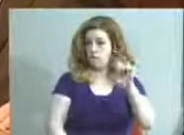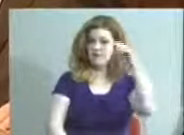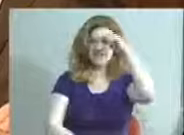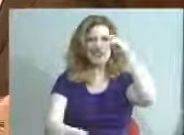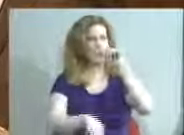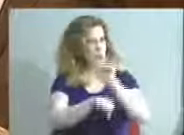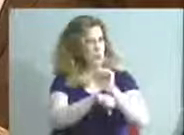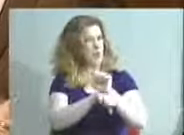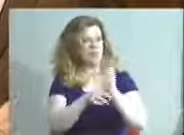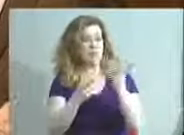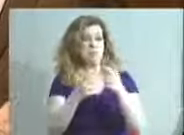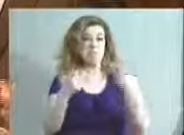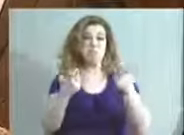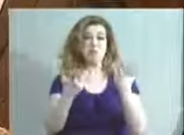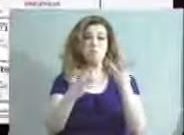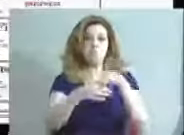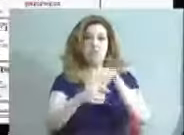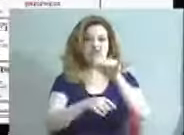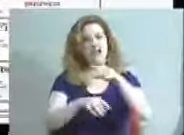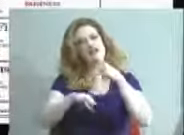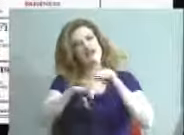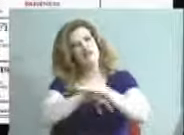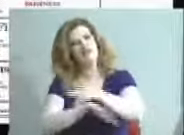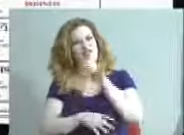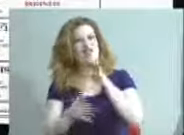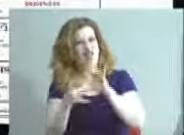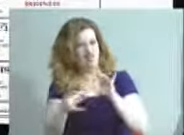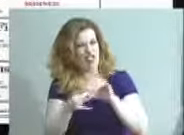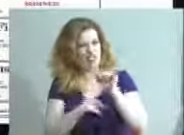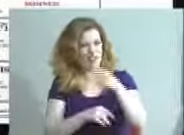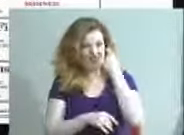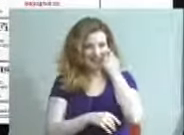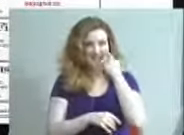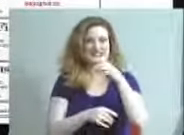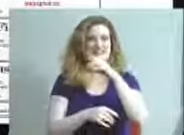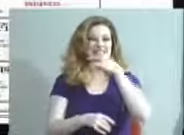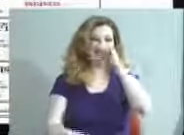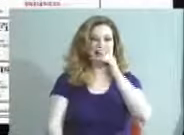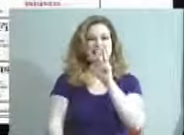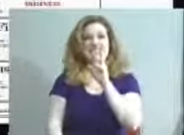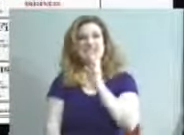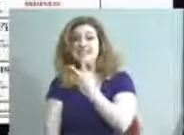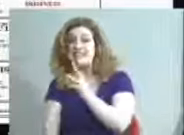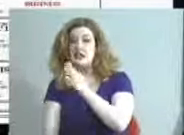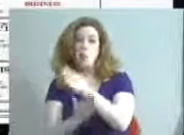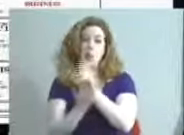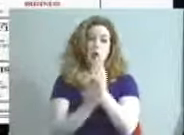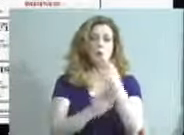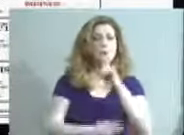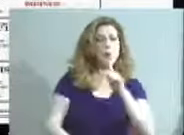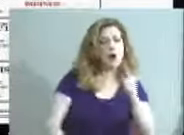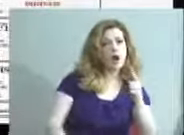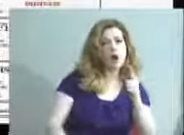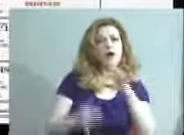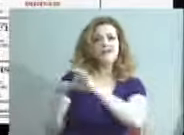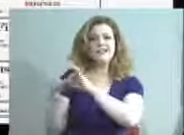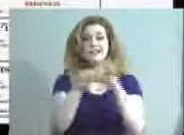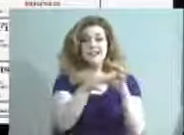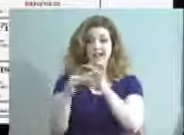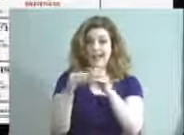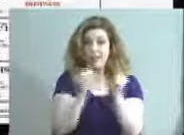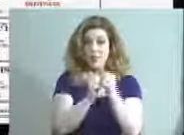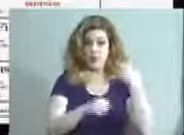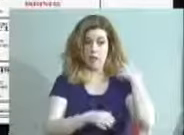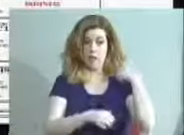is a big part of that. I just referred to that. So giving kids ages 16 to 21 a work experience tied in with an employer